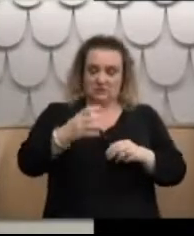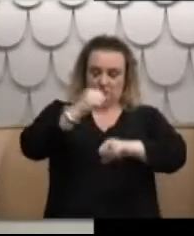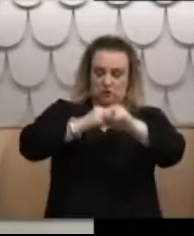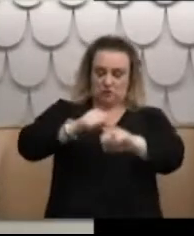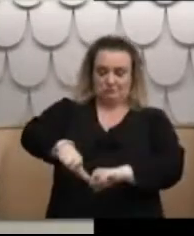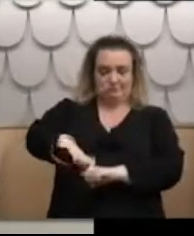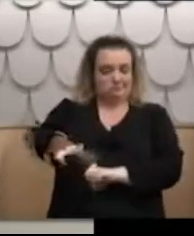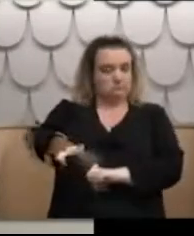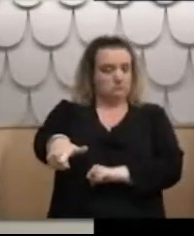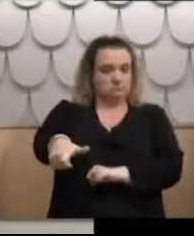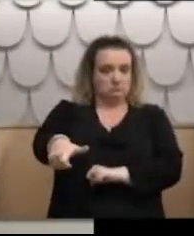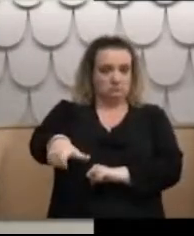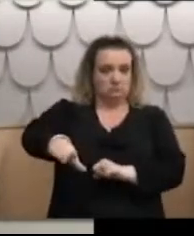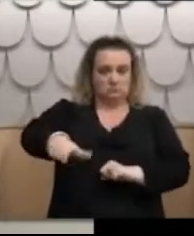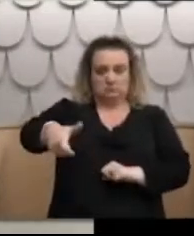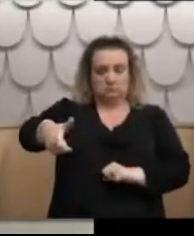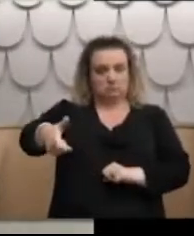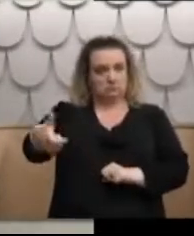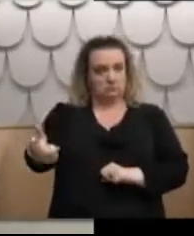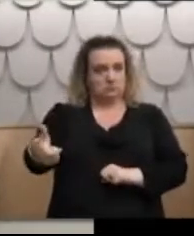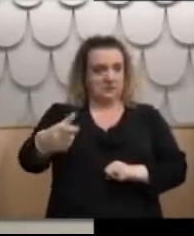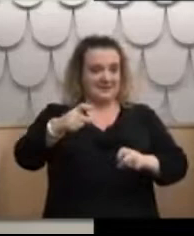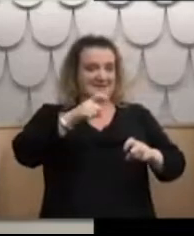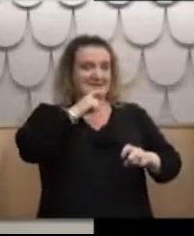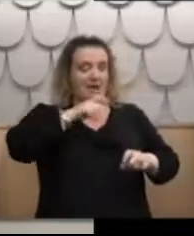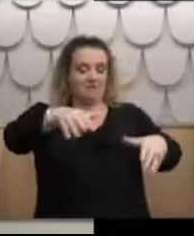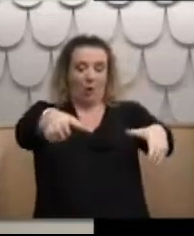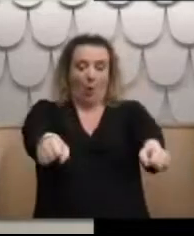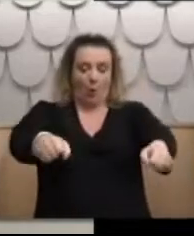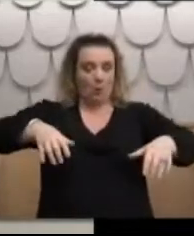turning the dial while the staff held me down.